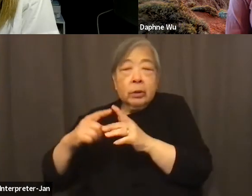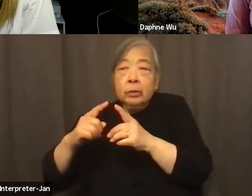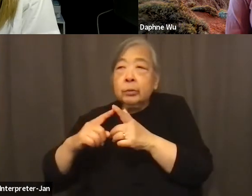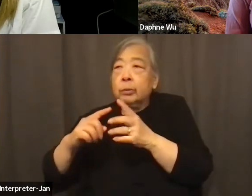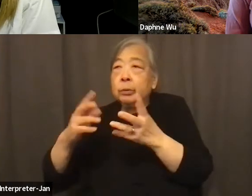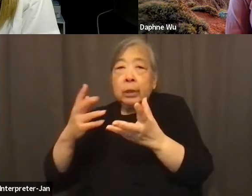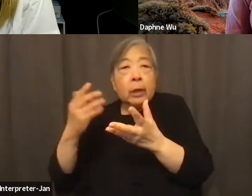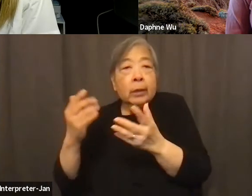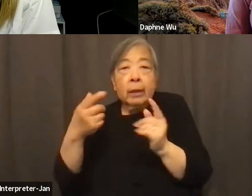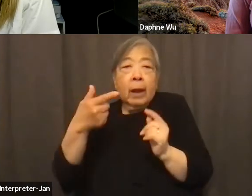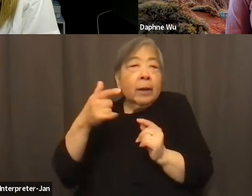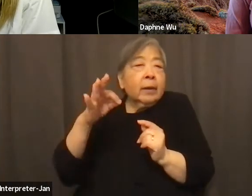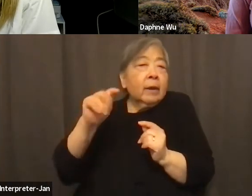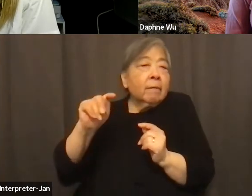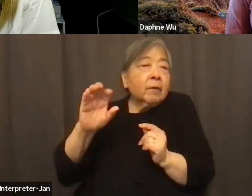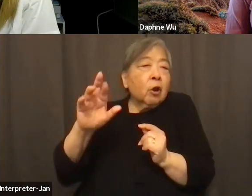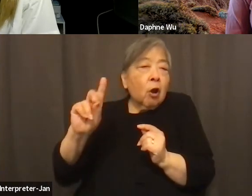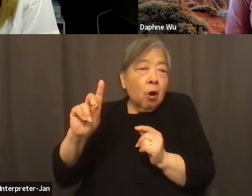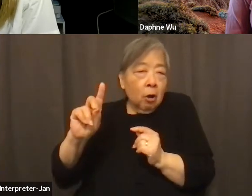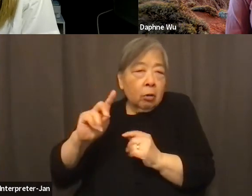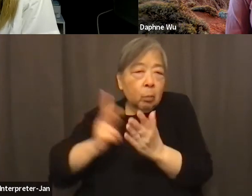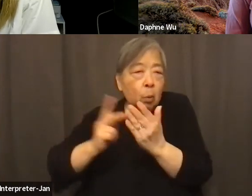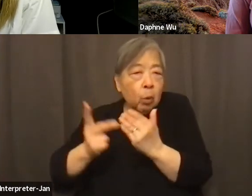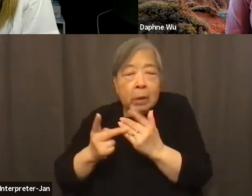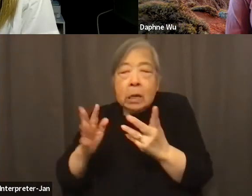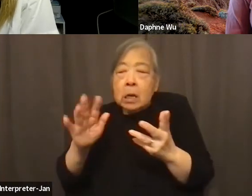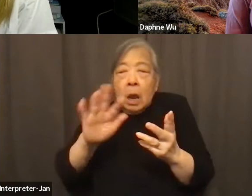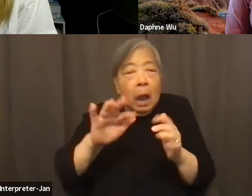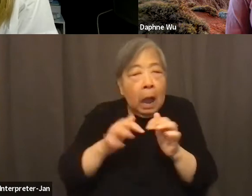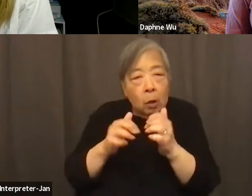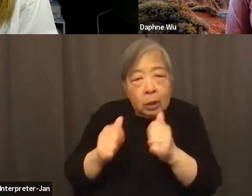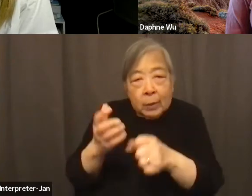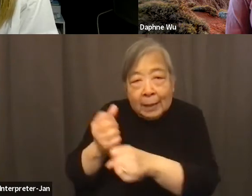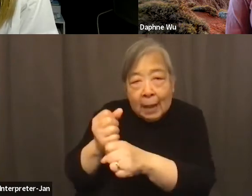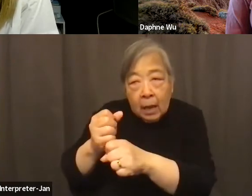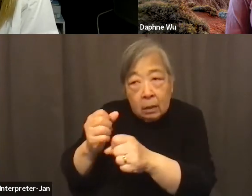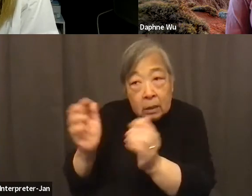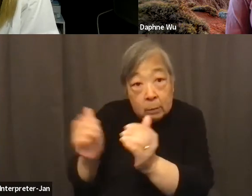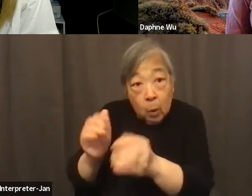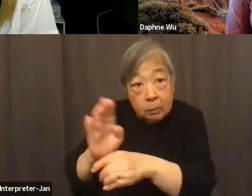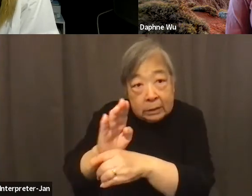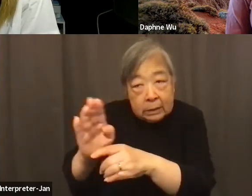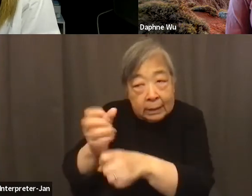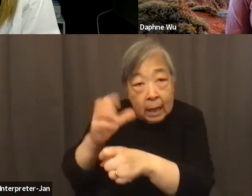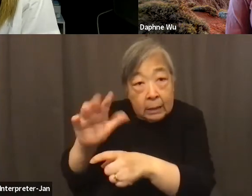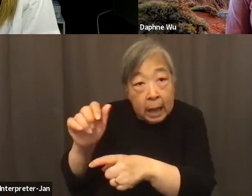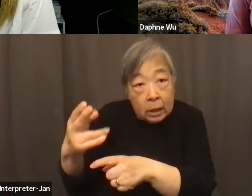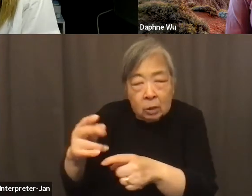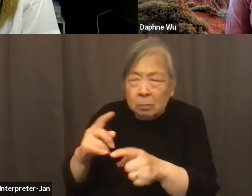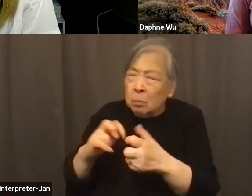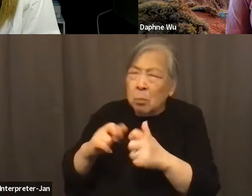to be able to say, hey, how can we help businesses get cash? But the problem with gift cards is it's one and done.